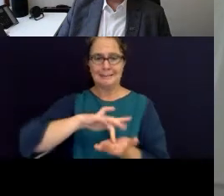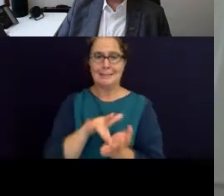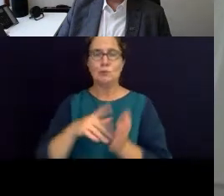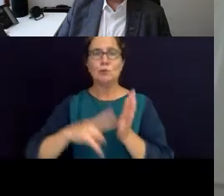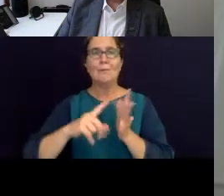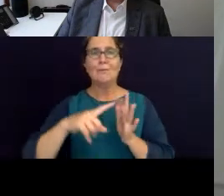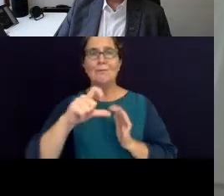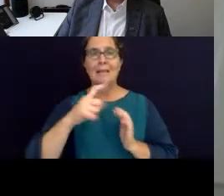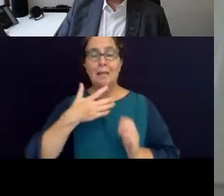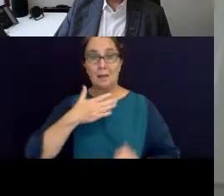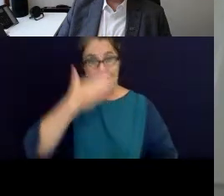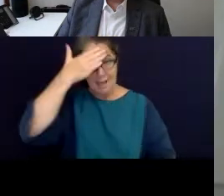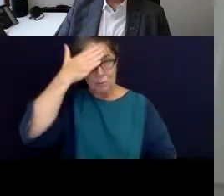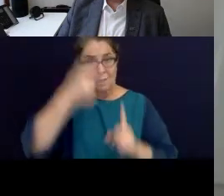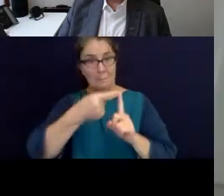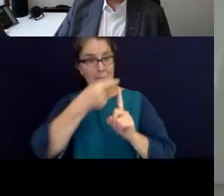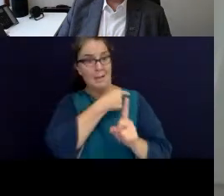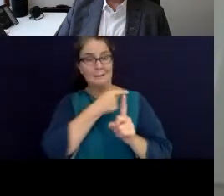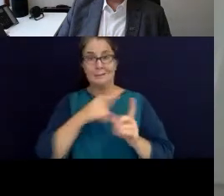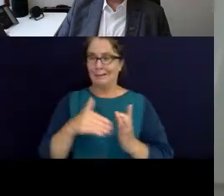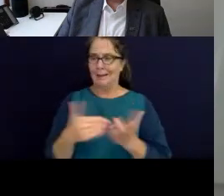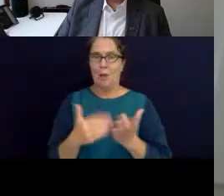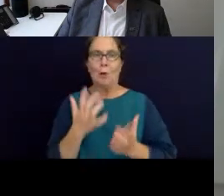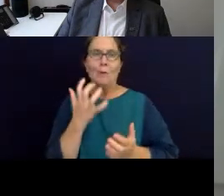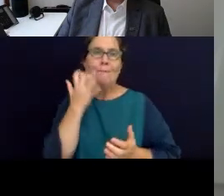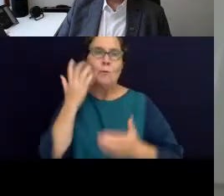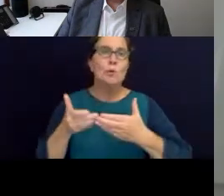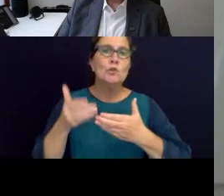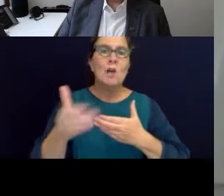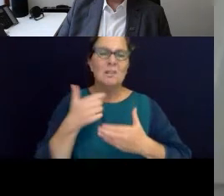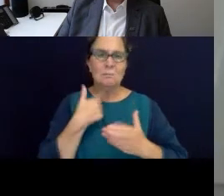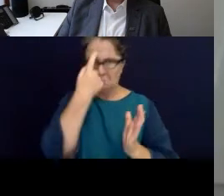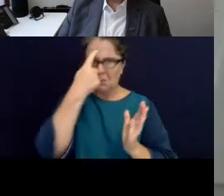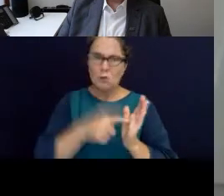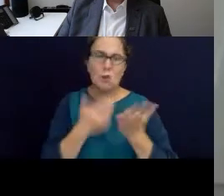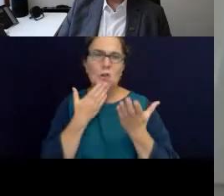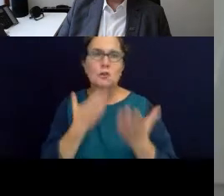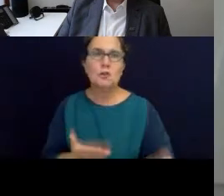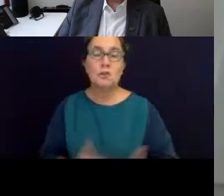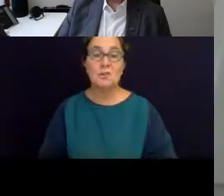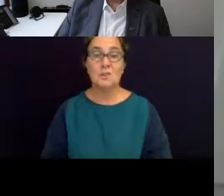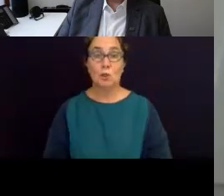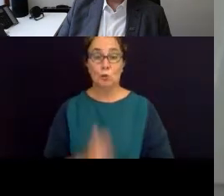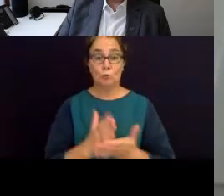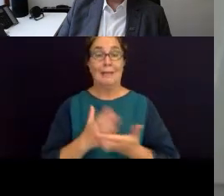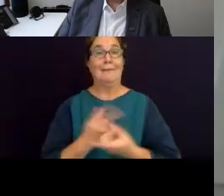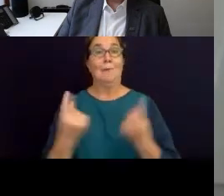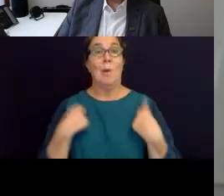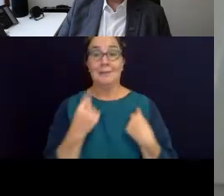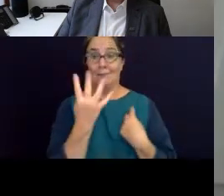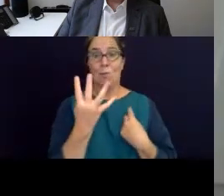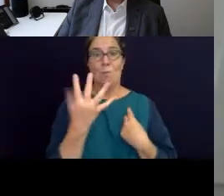and acknowledge their Elders past, present and emerging. Look, this has been a four or five year journey for us, and I'm speaking